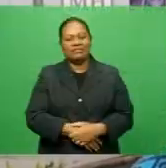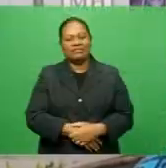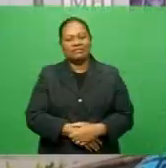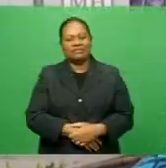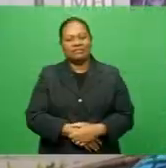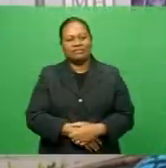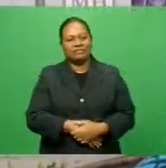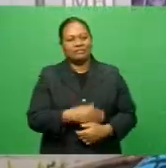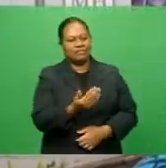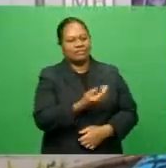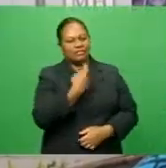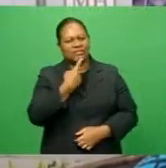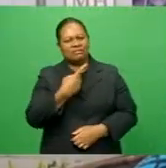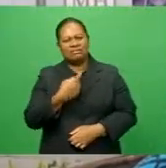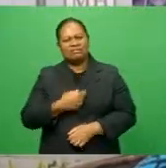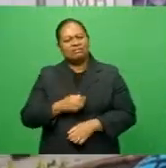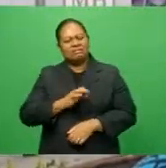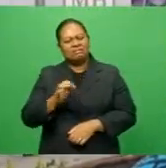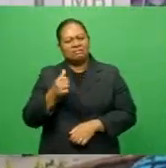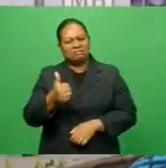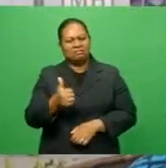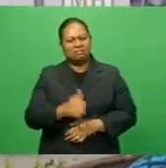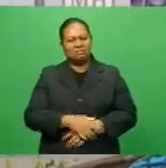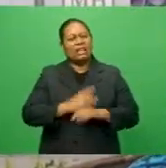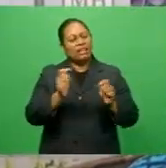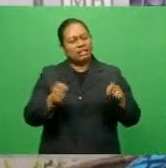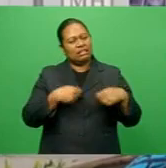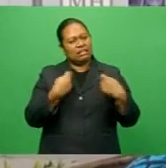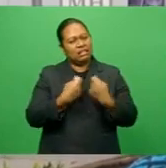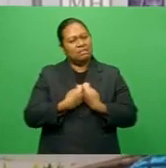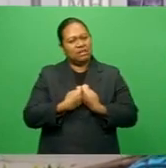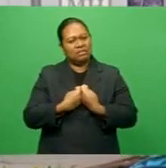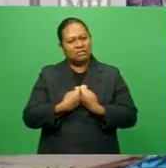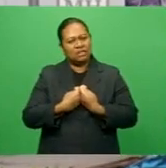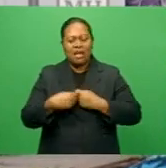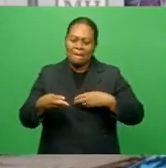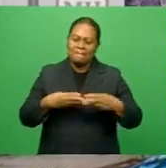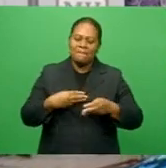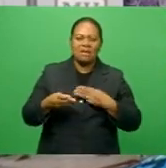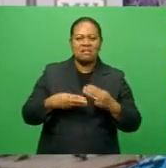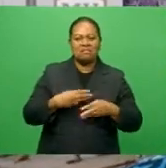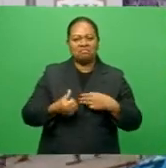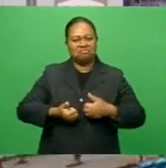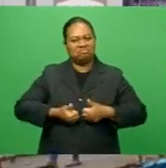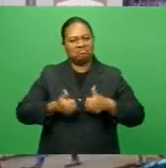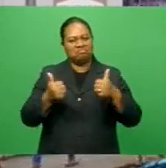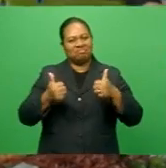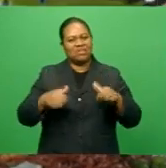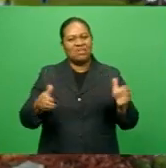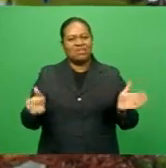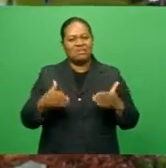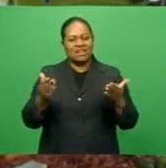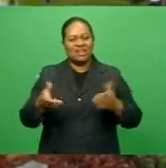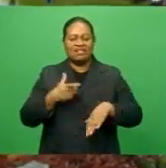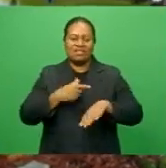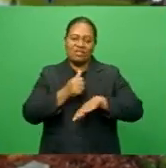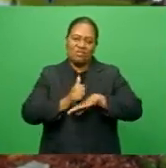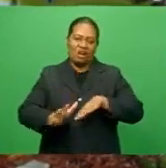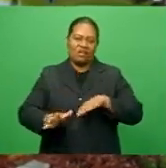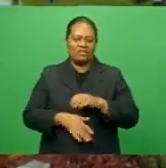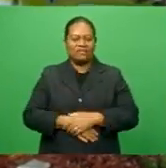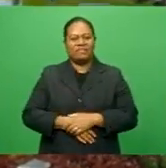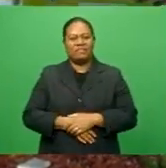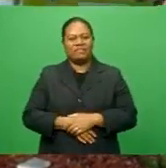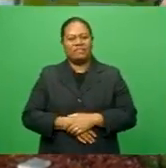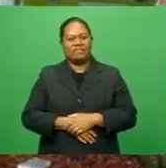Yeah, the ground condition is very bad, but the team also should manage, well, the players also should manage to play that kind of ground. Yes, it has kind